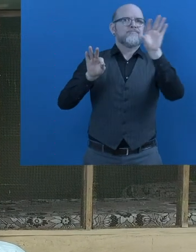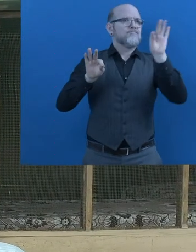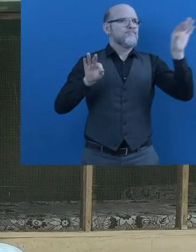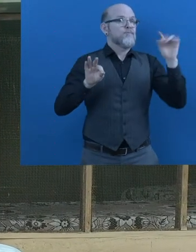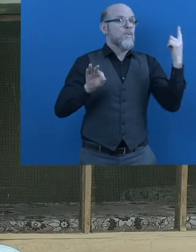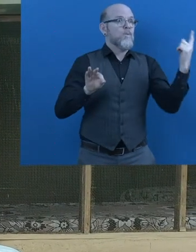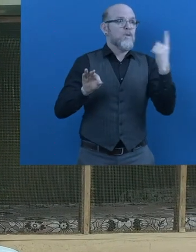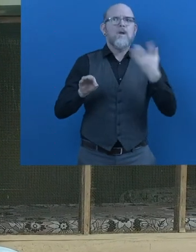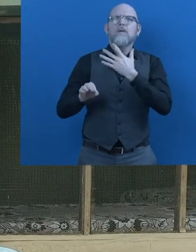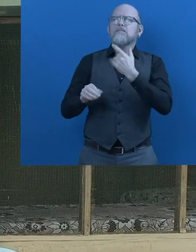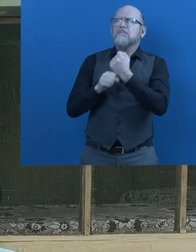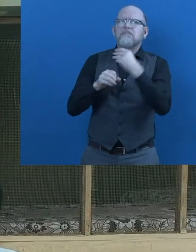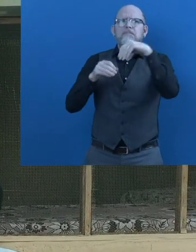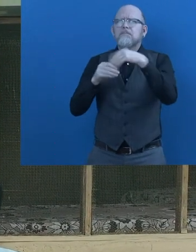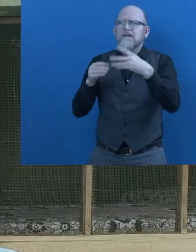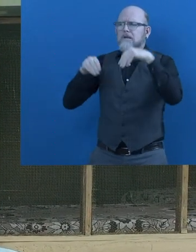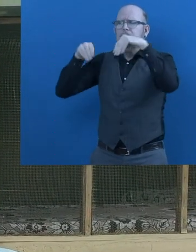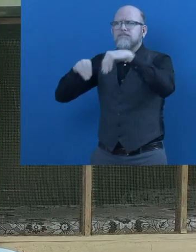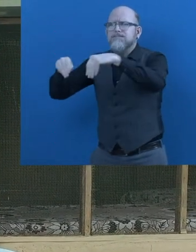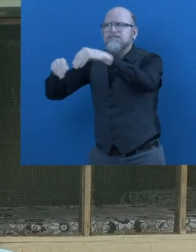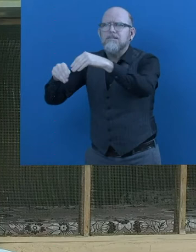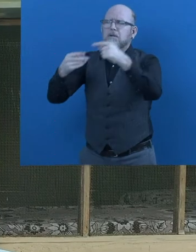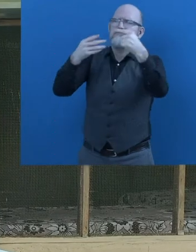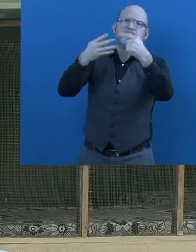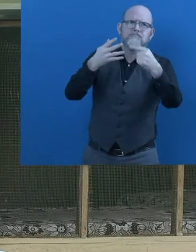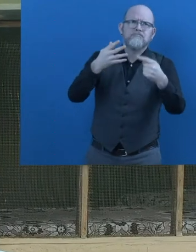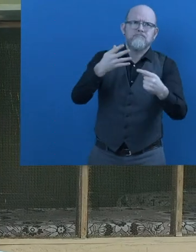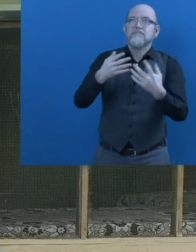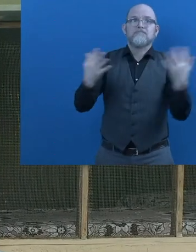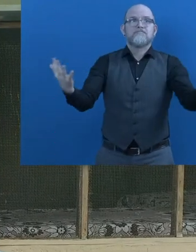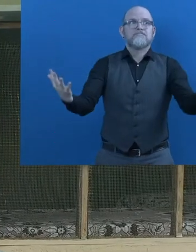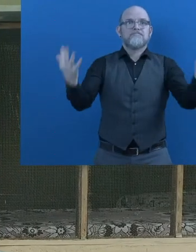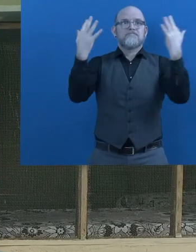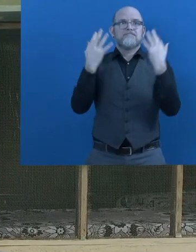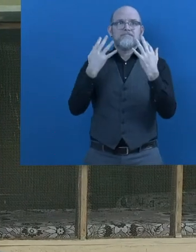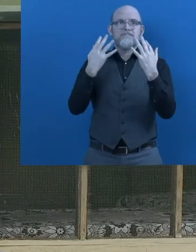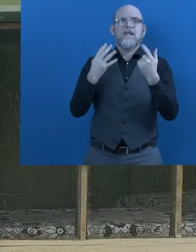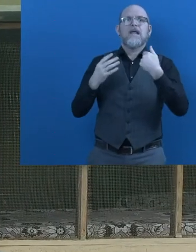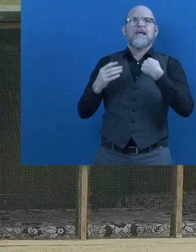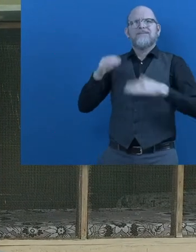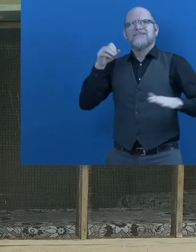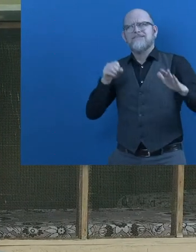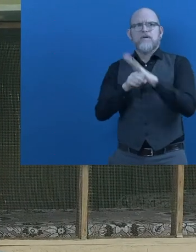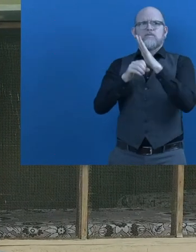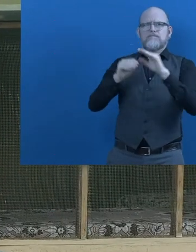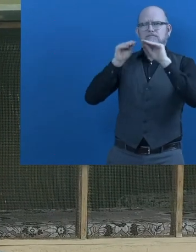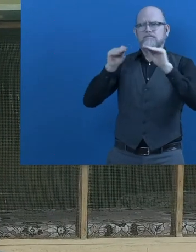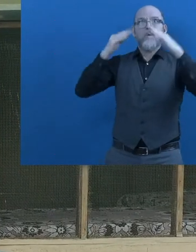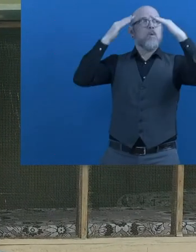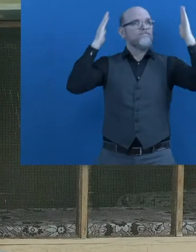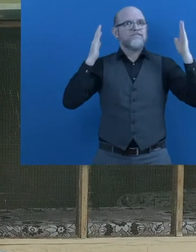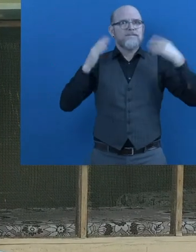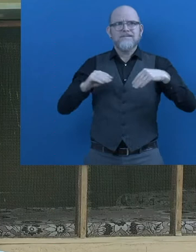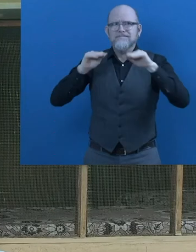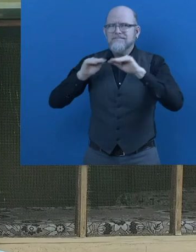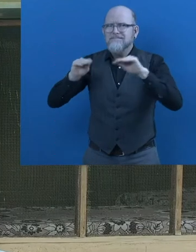farm sector and another from the off-farm sector. They are fully trained. They got the training in-house training as well